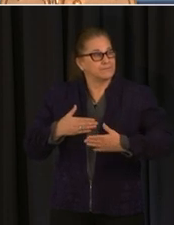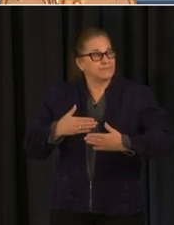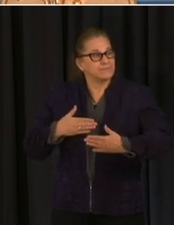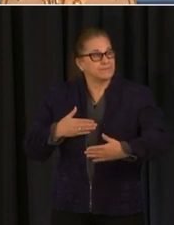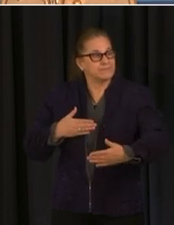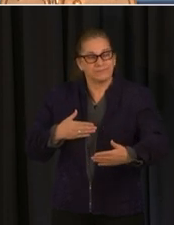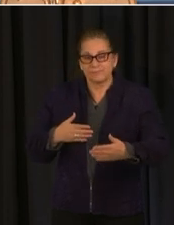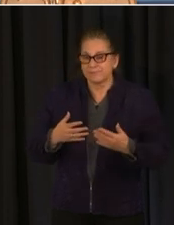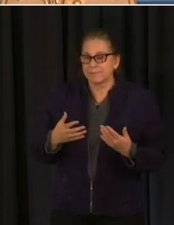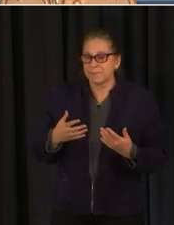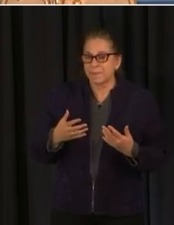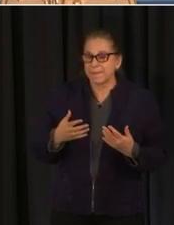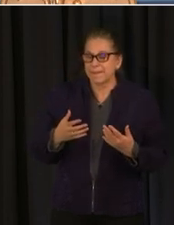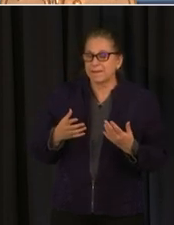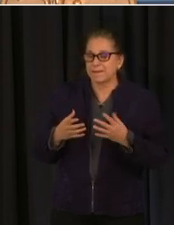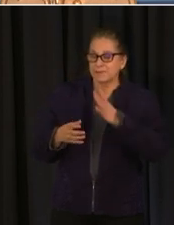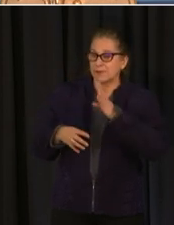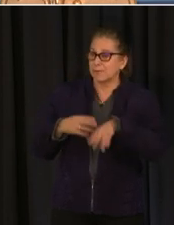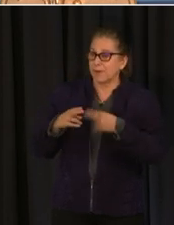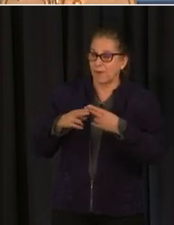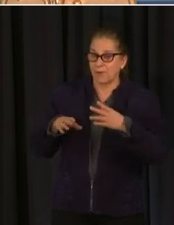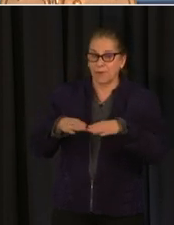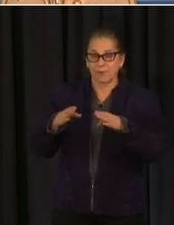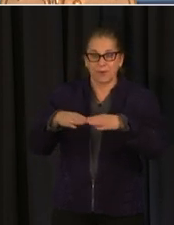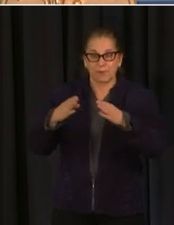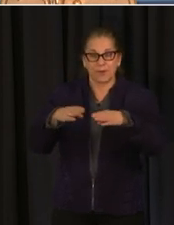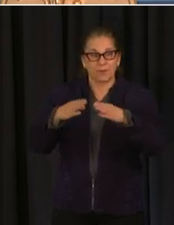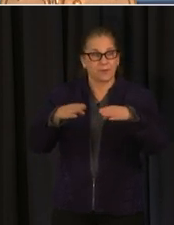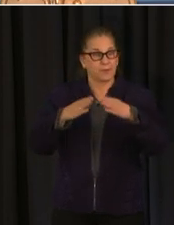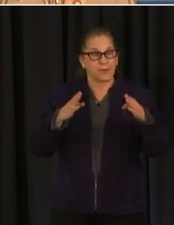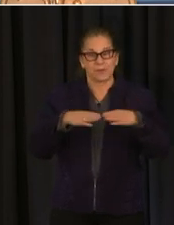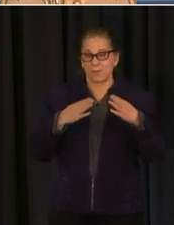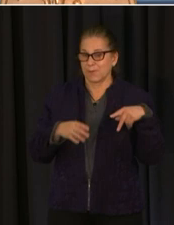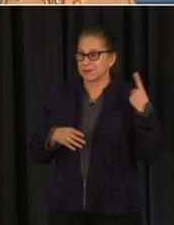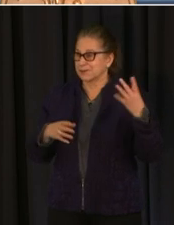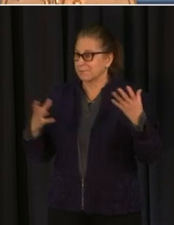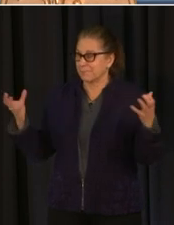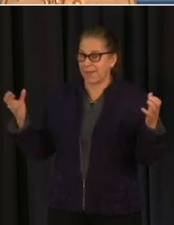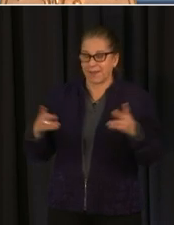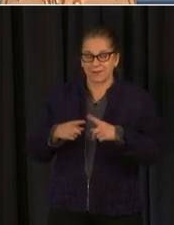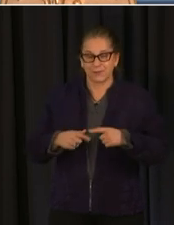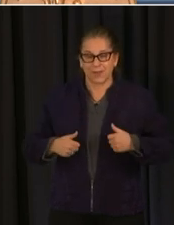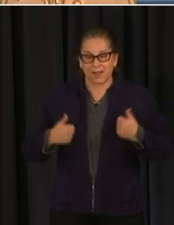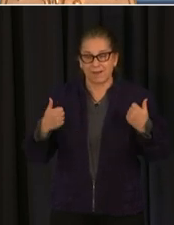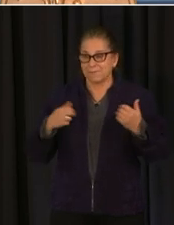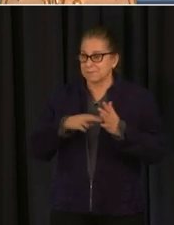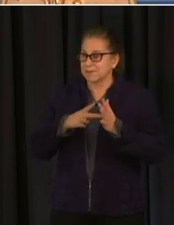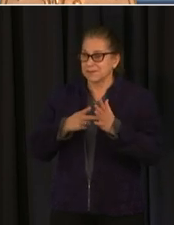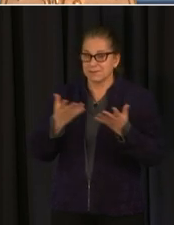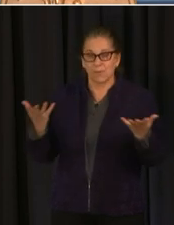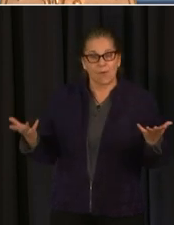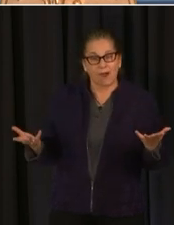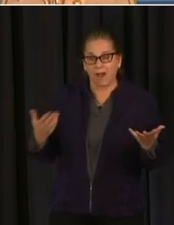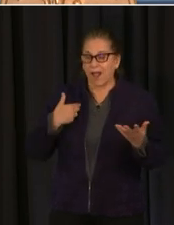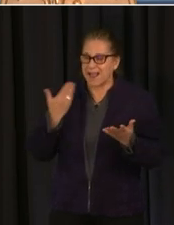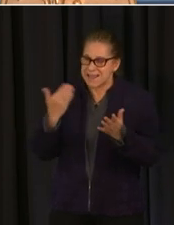uh to reopen our city to get back to life we need people to get vaccinated for the people in your life and your circle